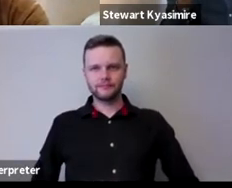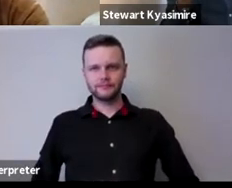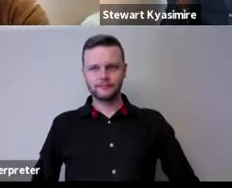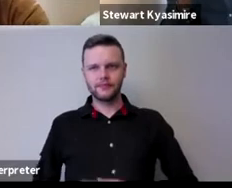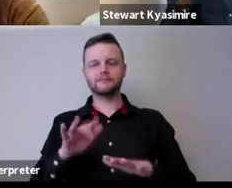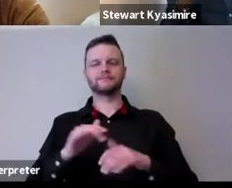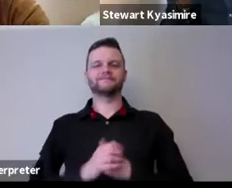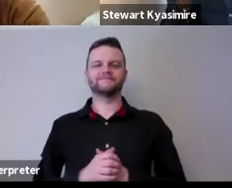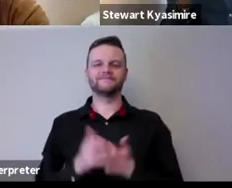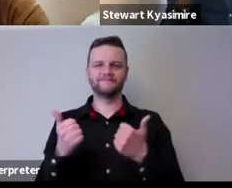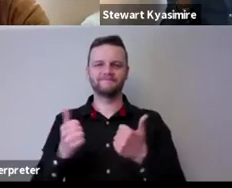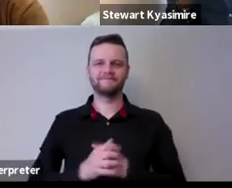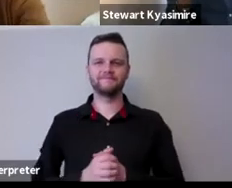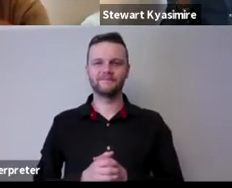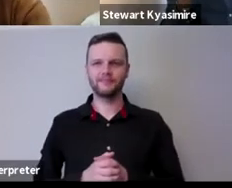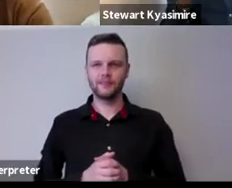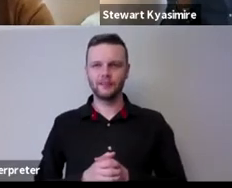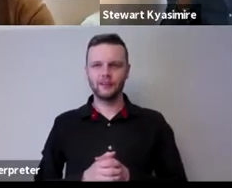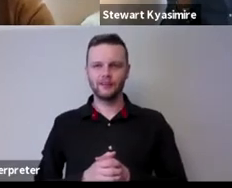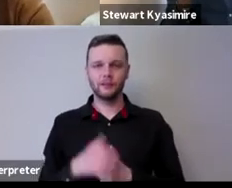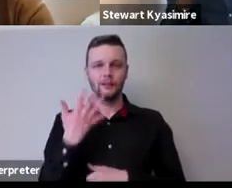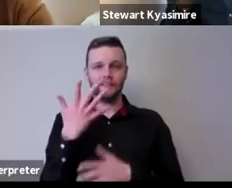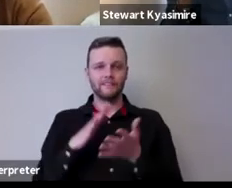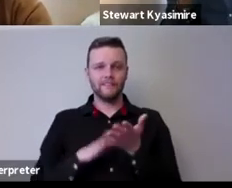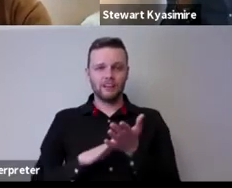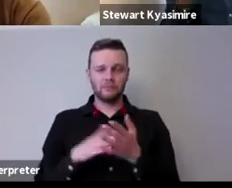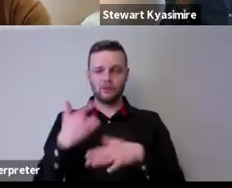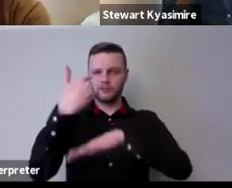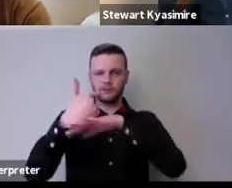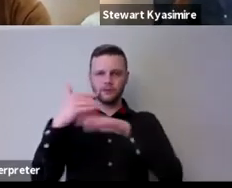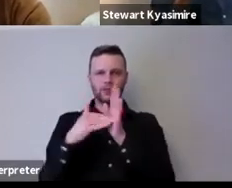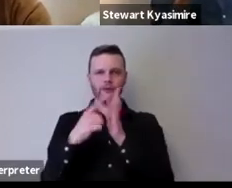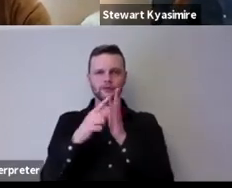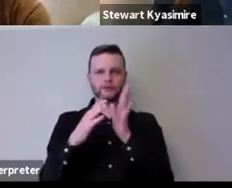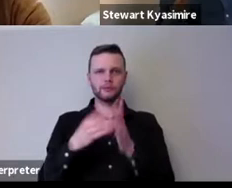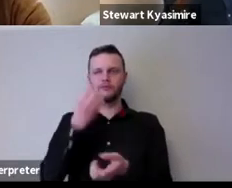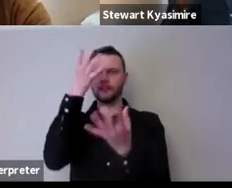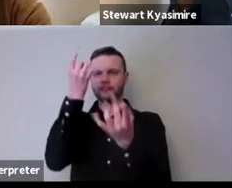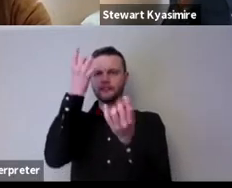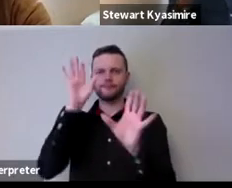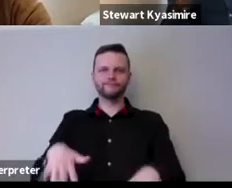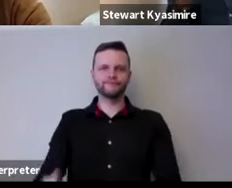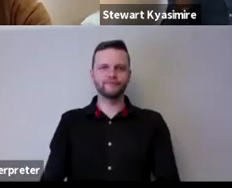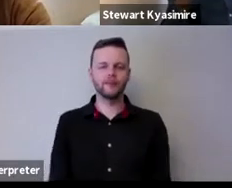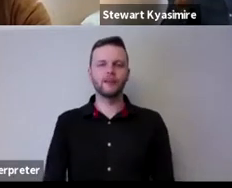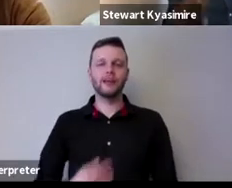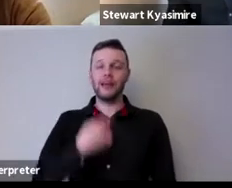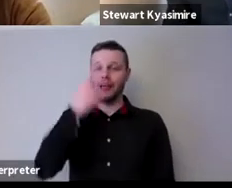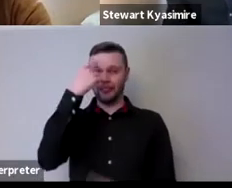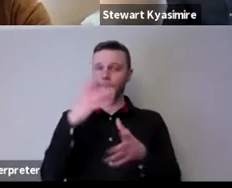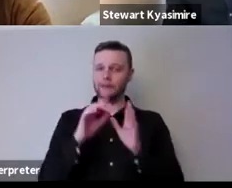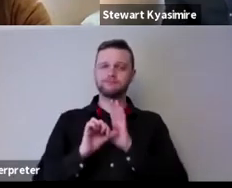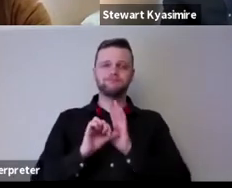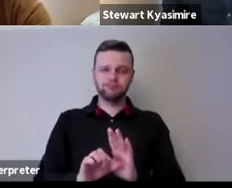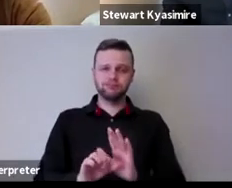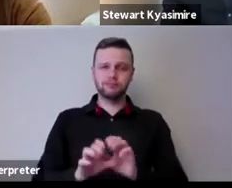there we go um you think you think after five months of this I would learn to understand um um I think it's been really tough for students and